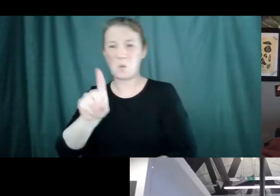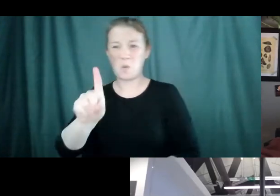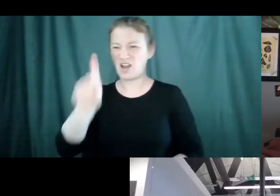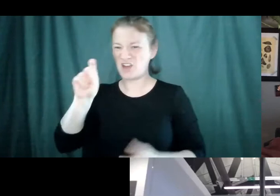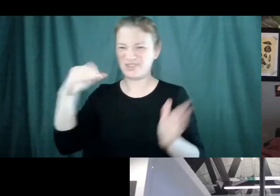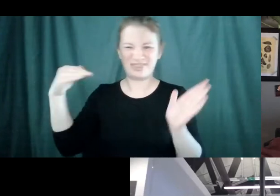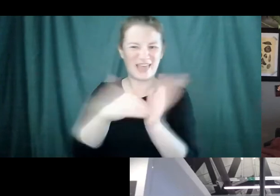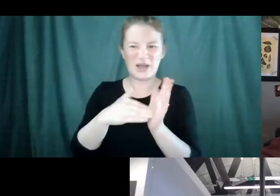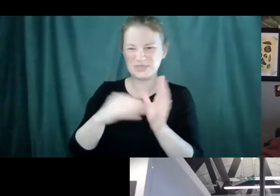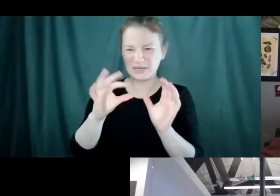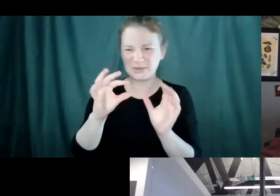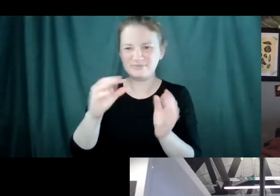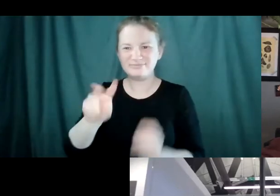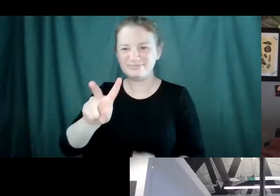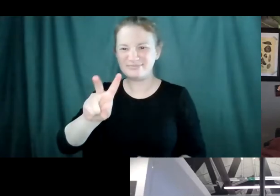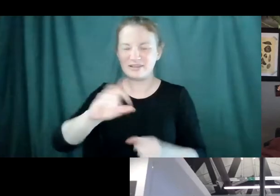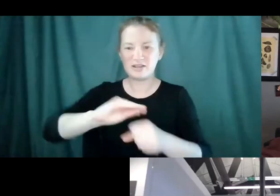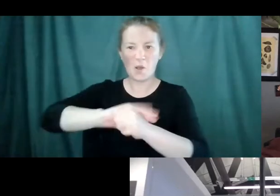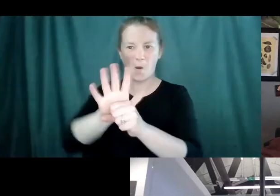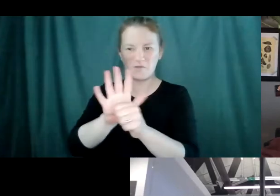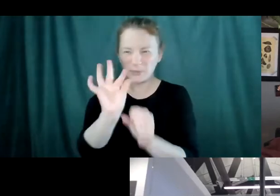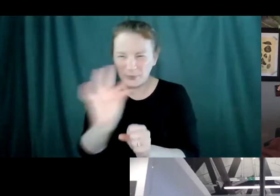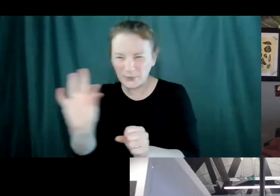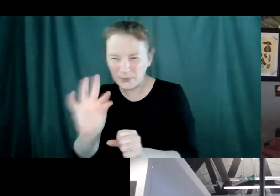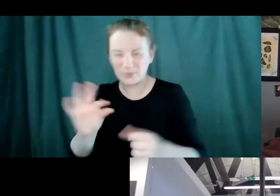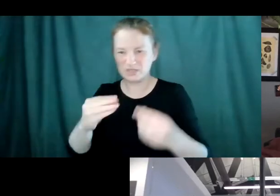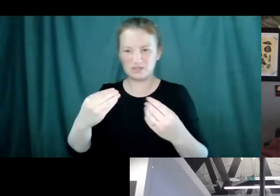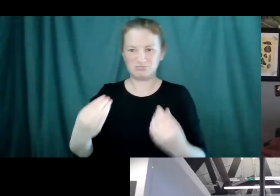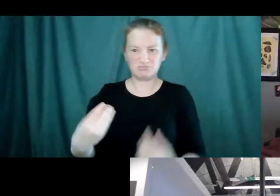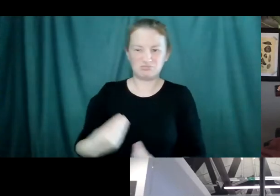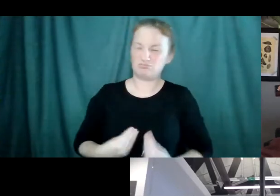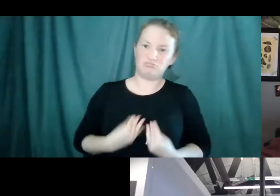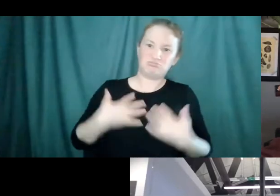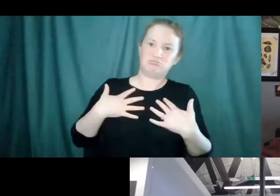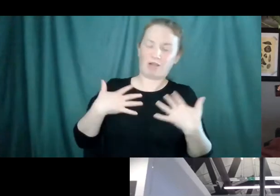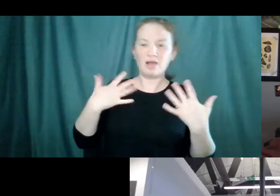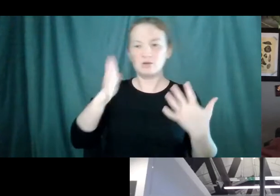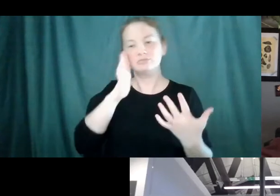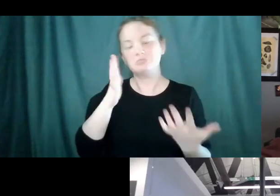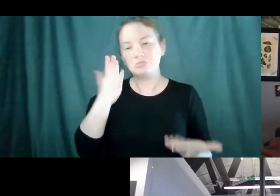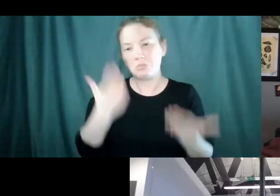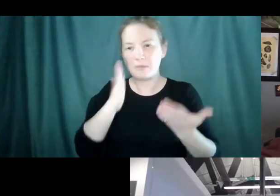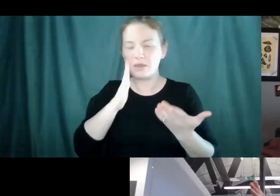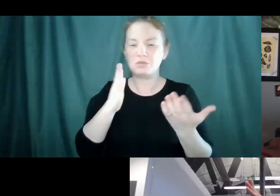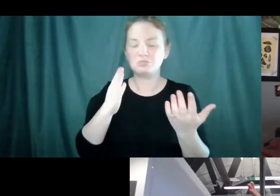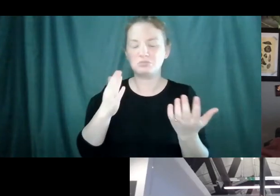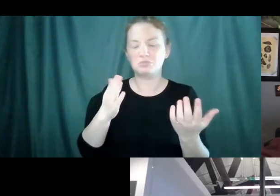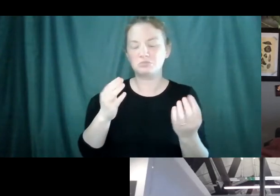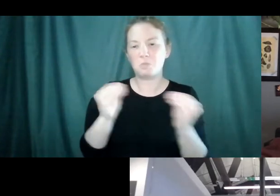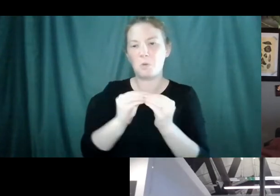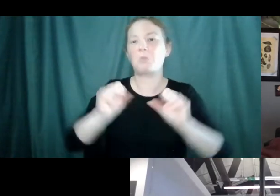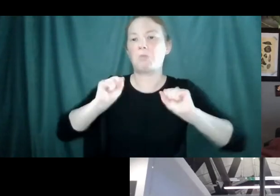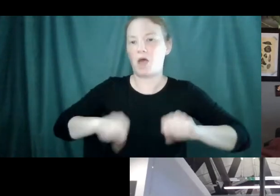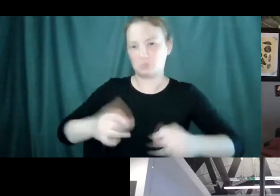higher. If inject me with a hundred million virus particles, the chances are much higher. And, and so somewhere on that curve,